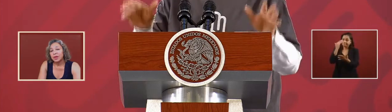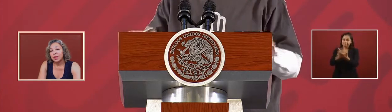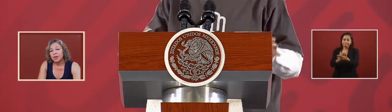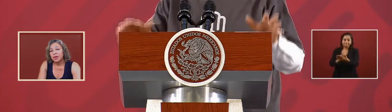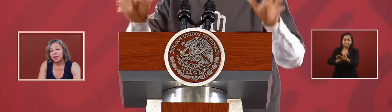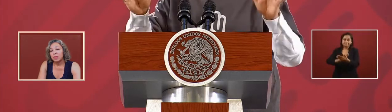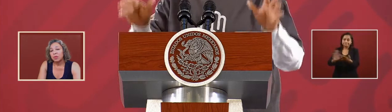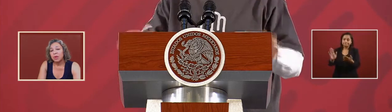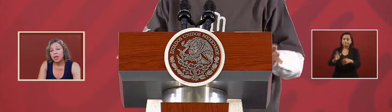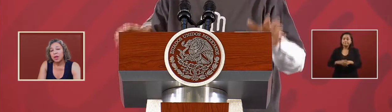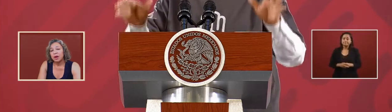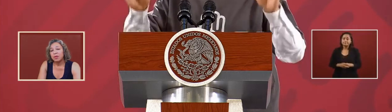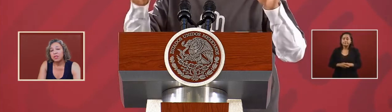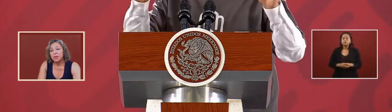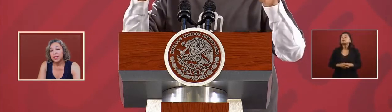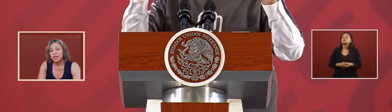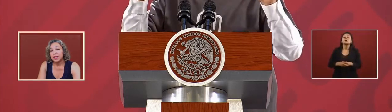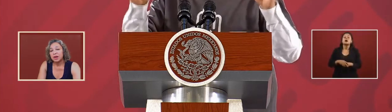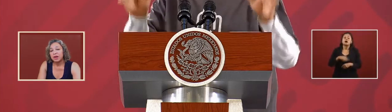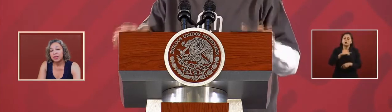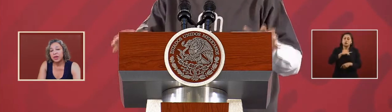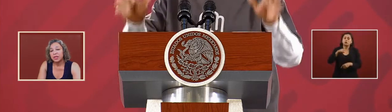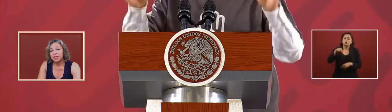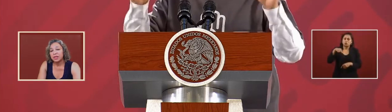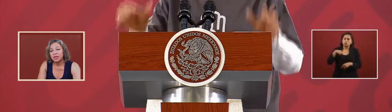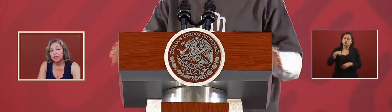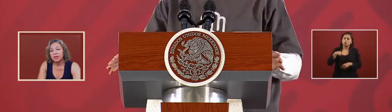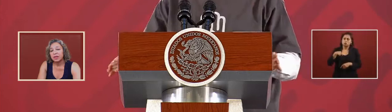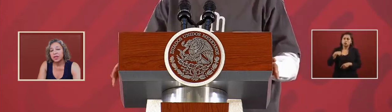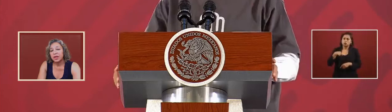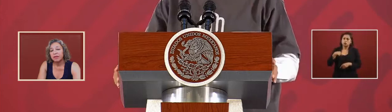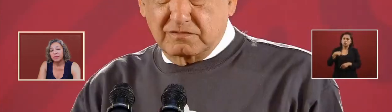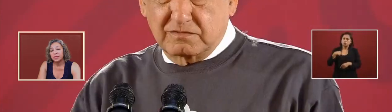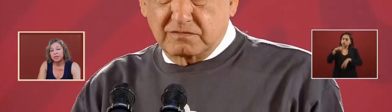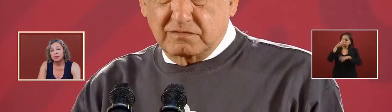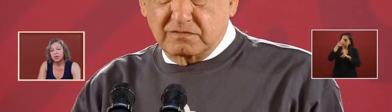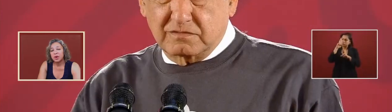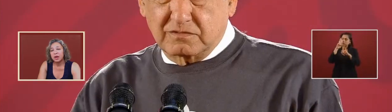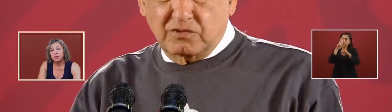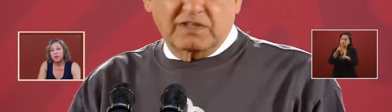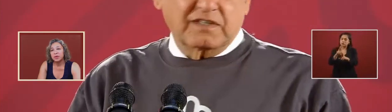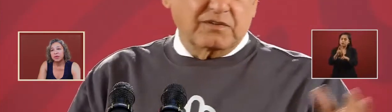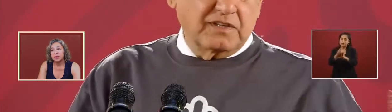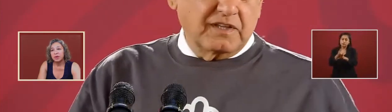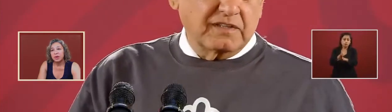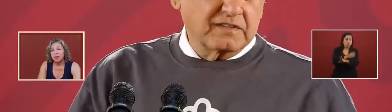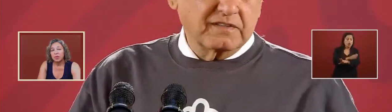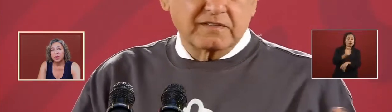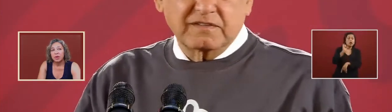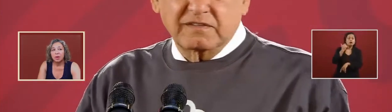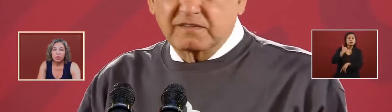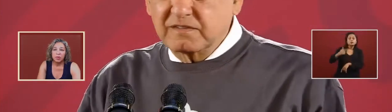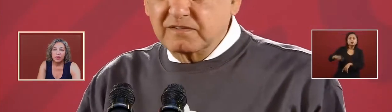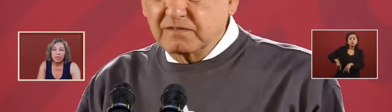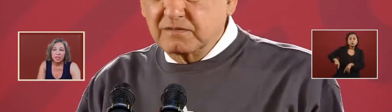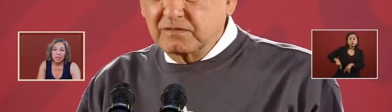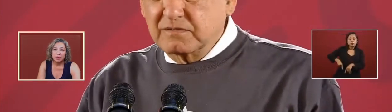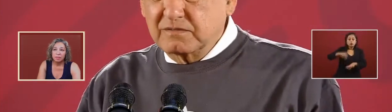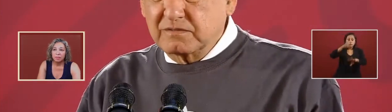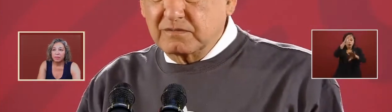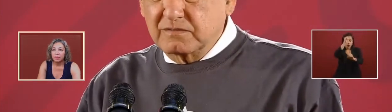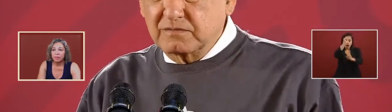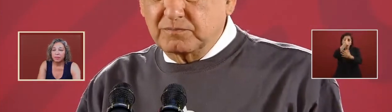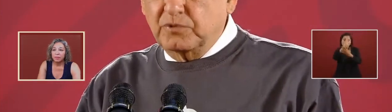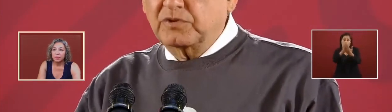we are respecting the contracts that have been subscribed to previously